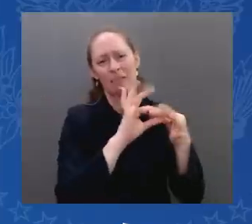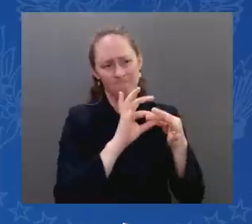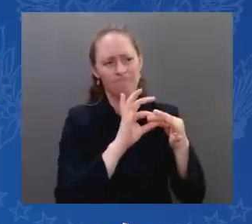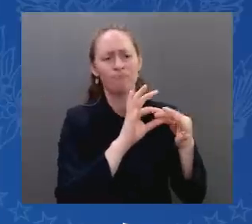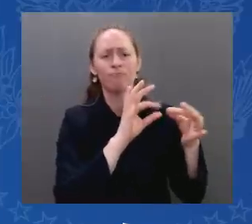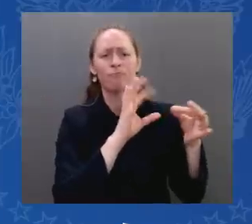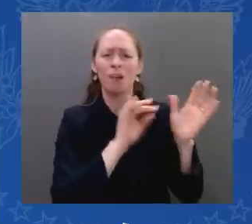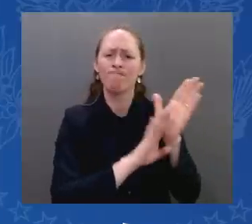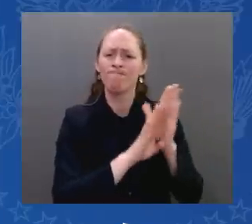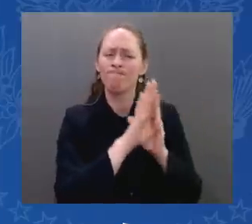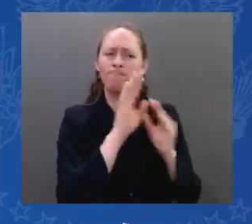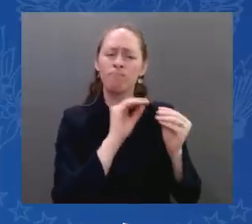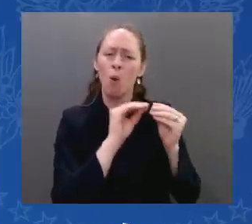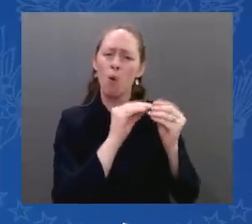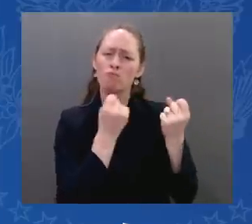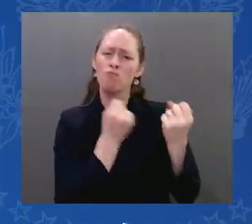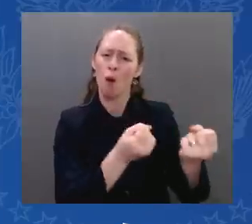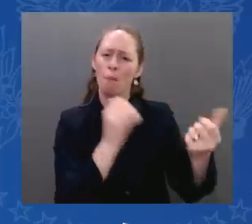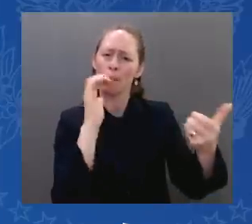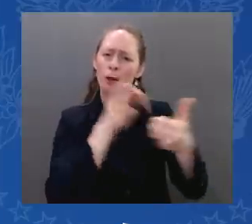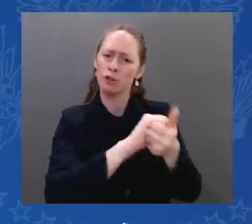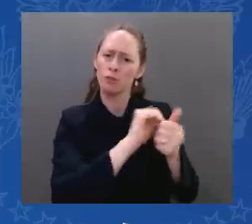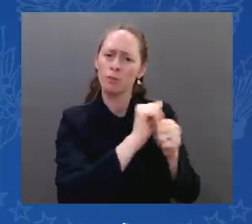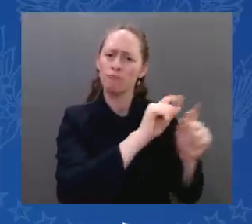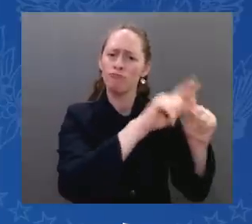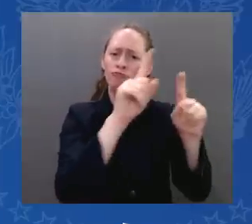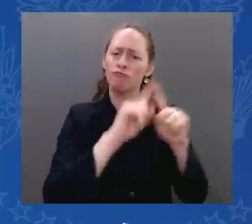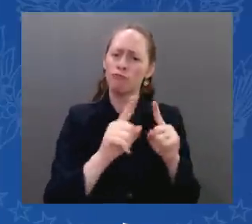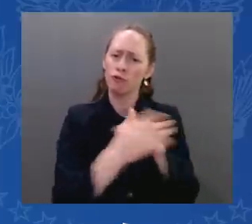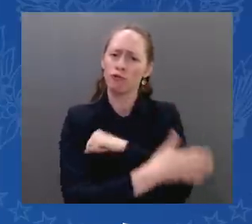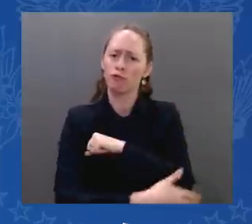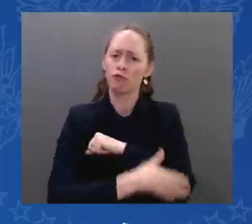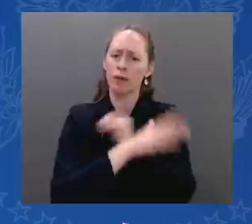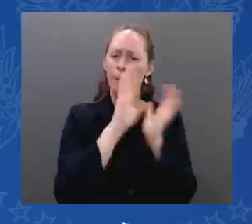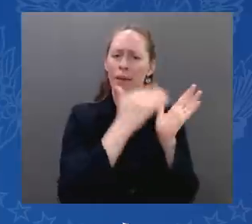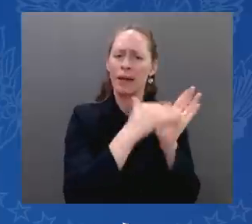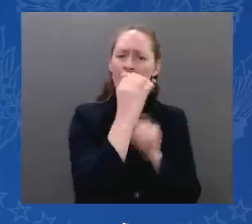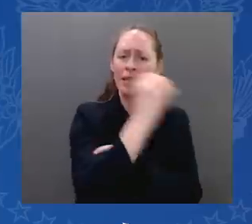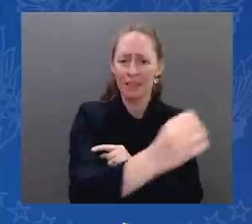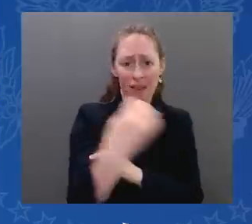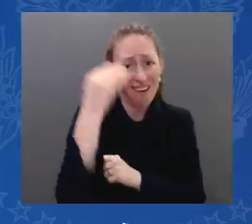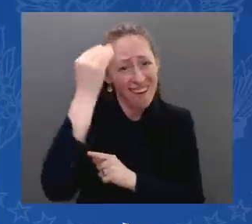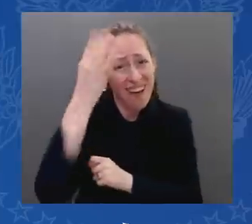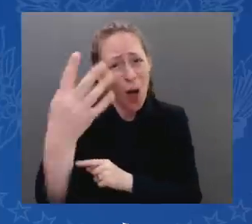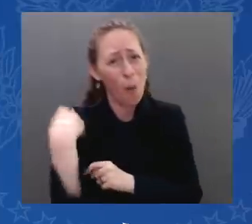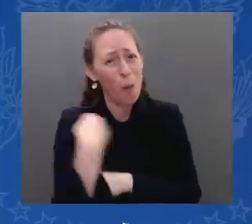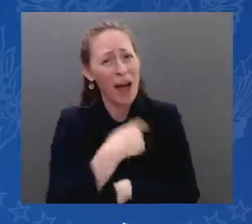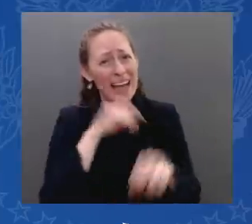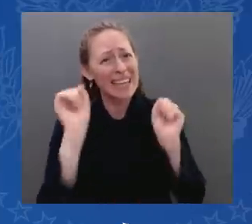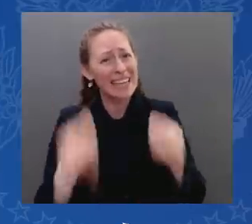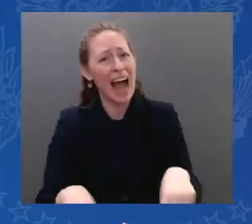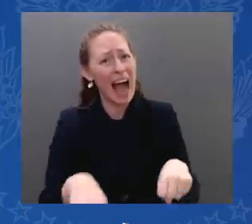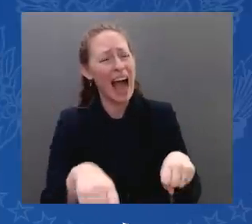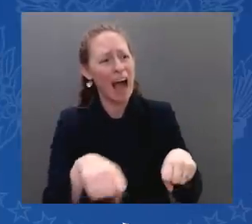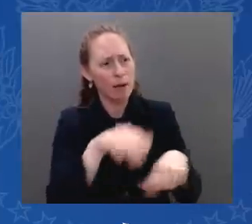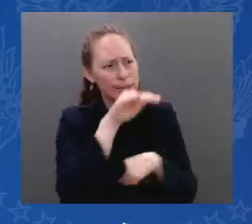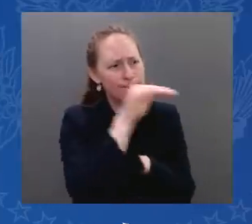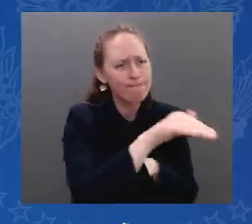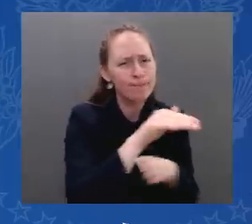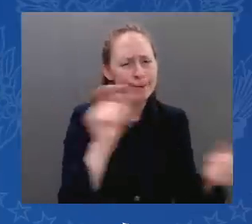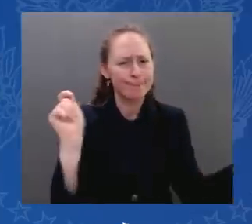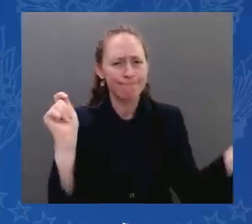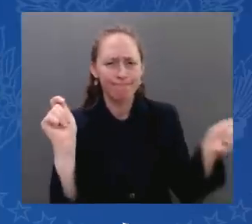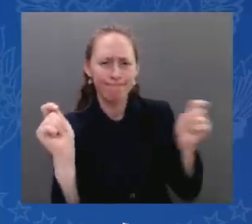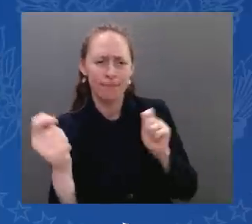continue to lead in the region and not create a vacuum, a vacuum that is filled by China and or Russia